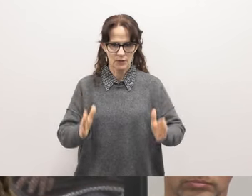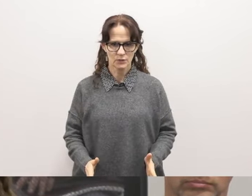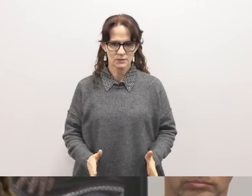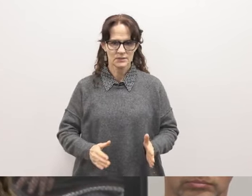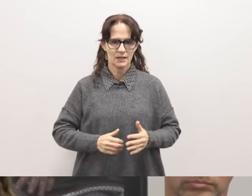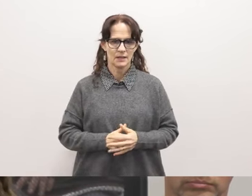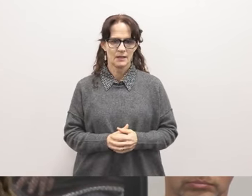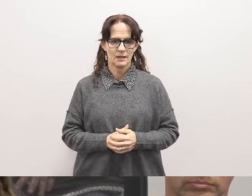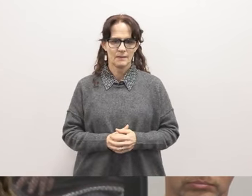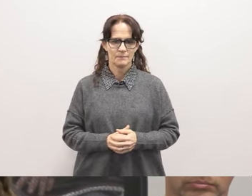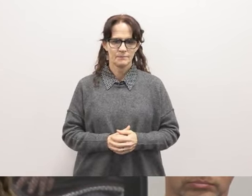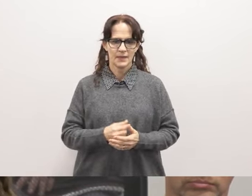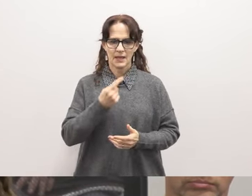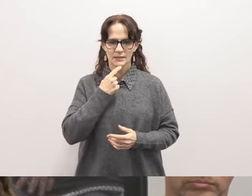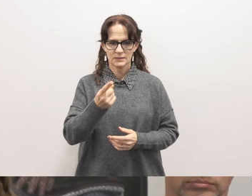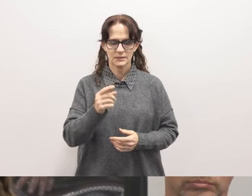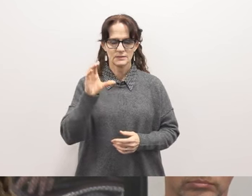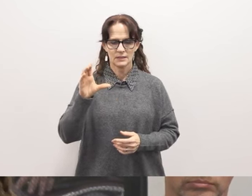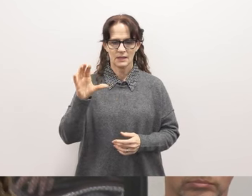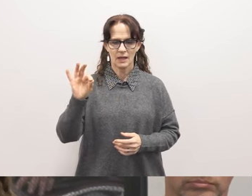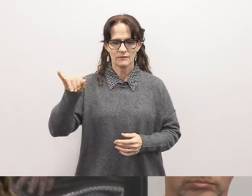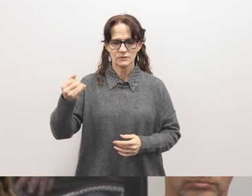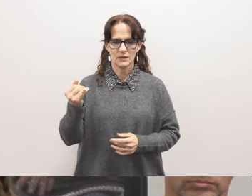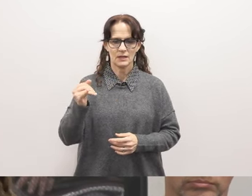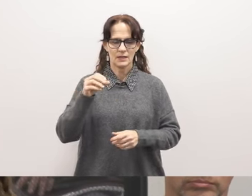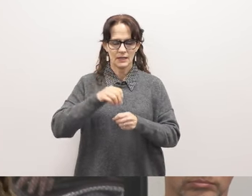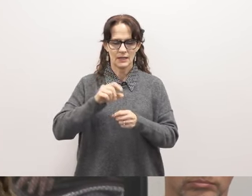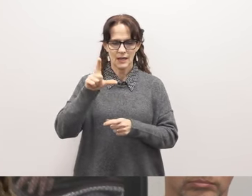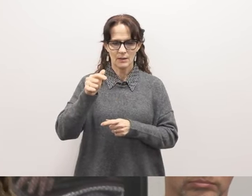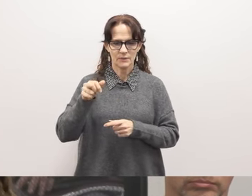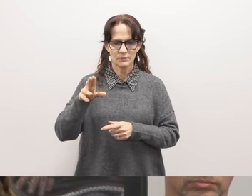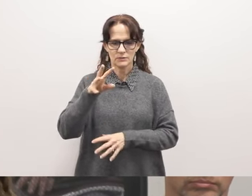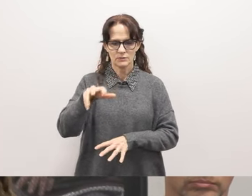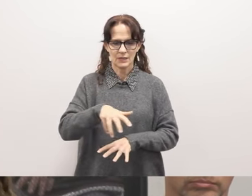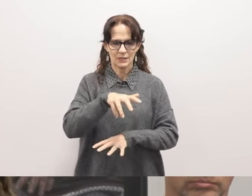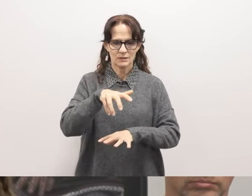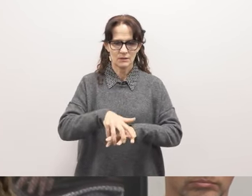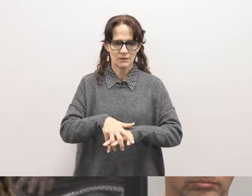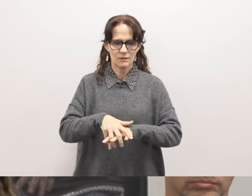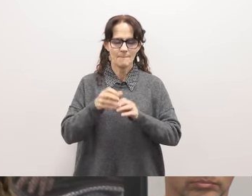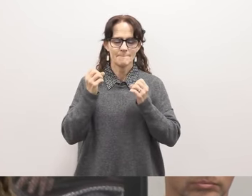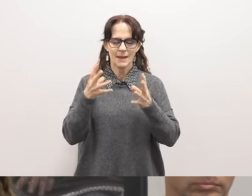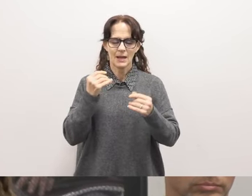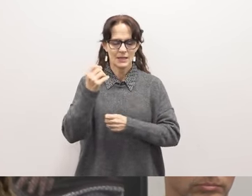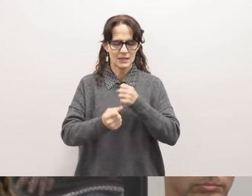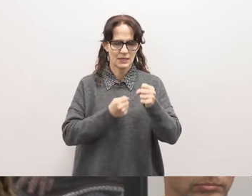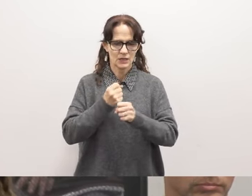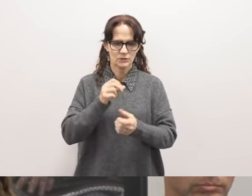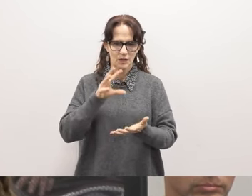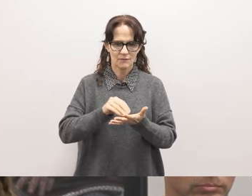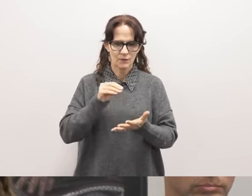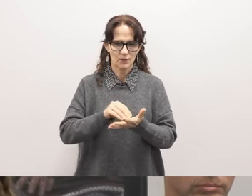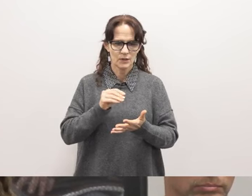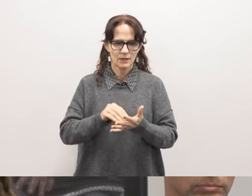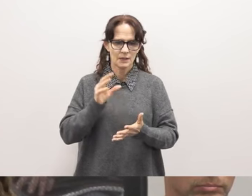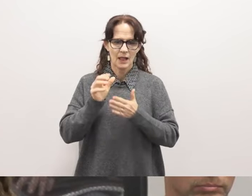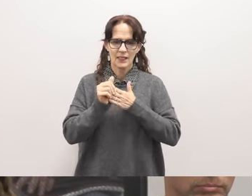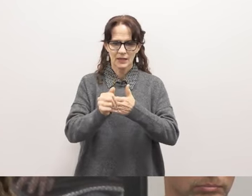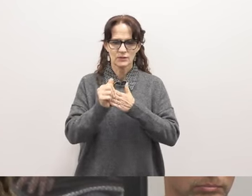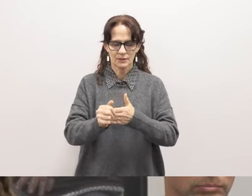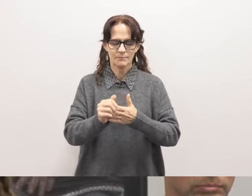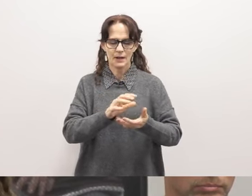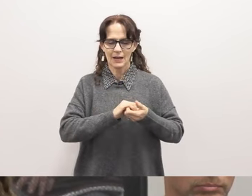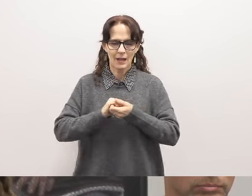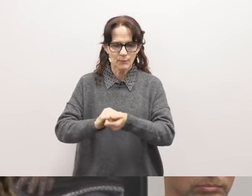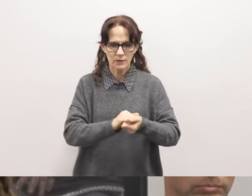So I can tell you all that CFJ's work in OBSD is grounded in decades of learning, deep relationship, and collaboration with district and